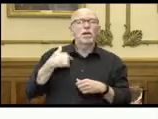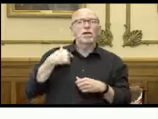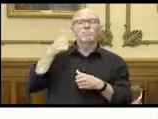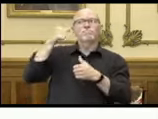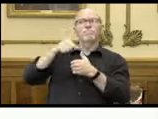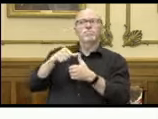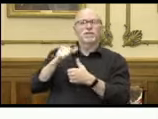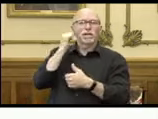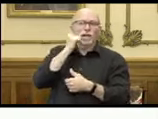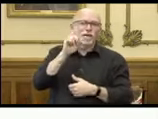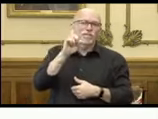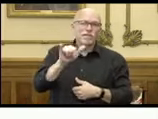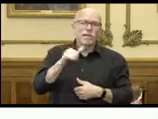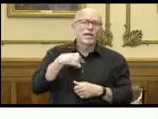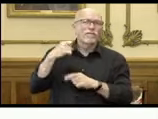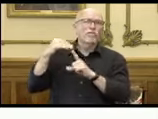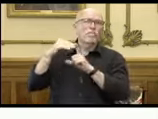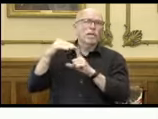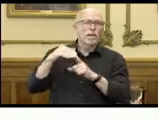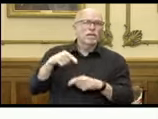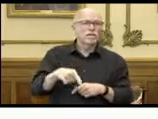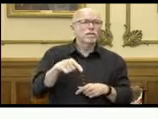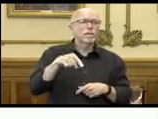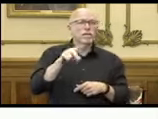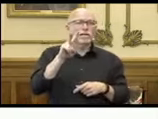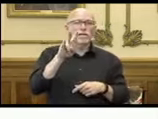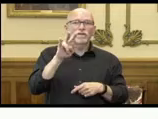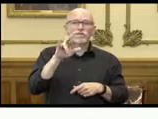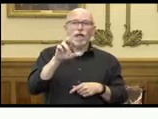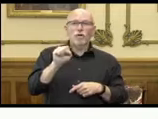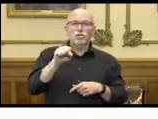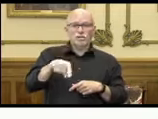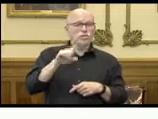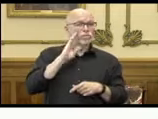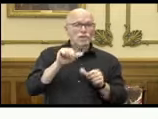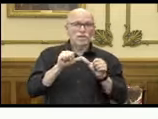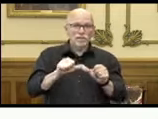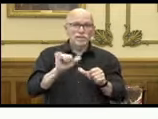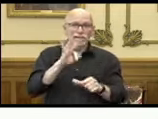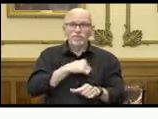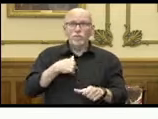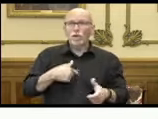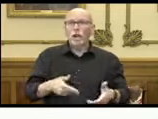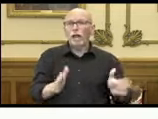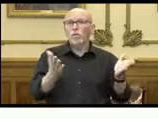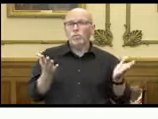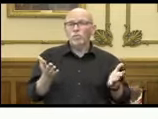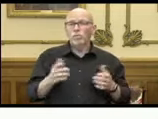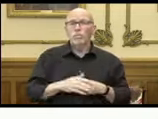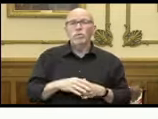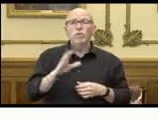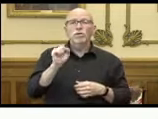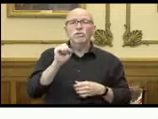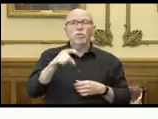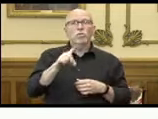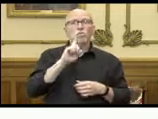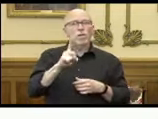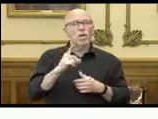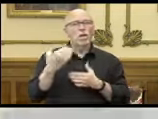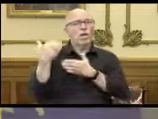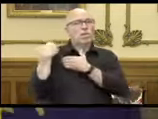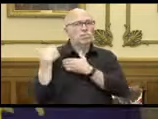on a daily basis is this virus will take what we give it. And so it's incumbent upon